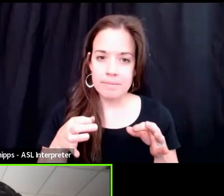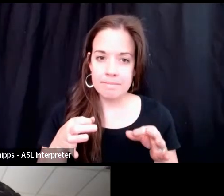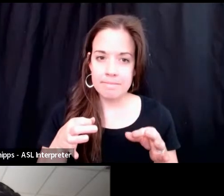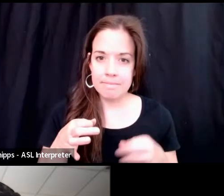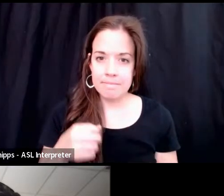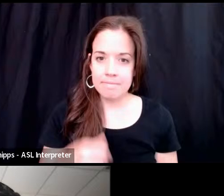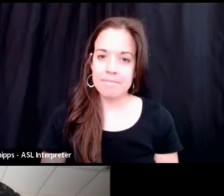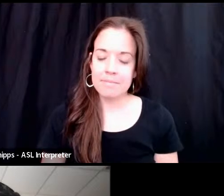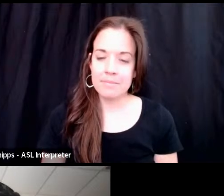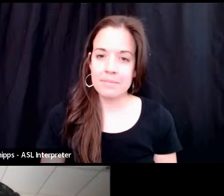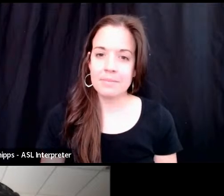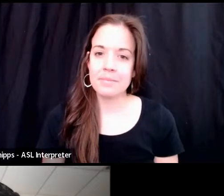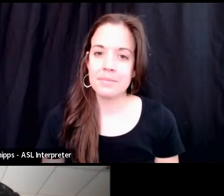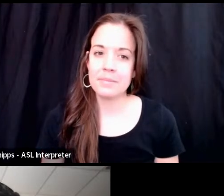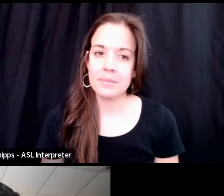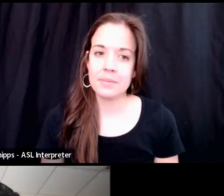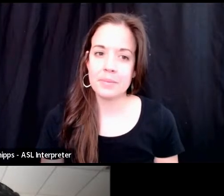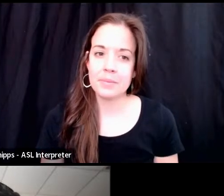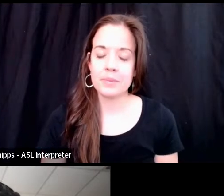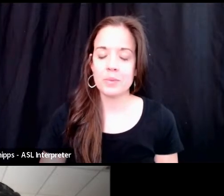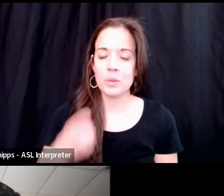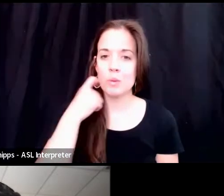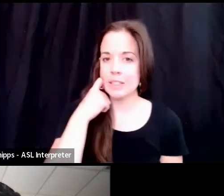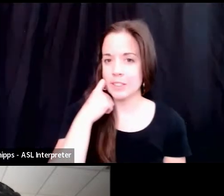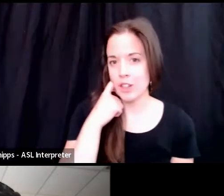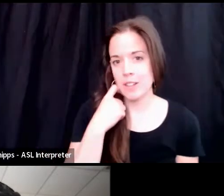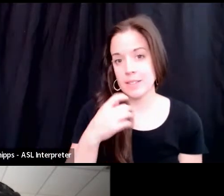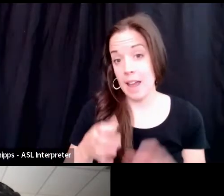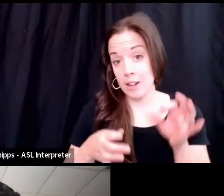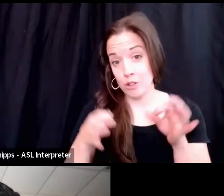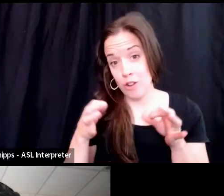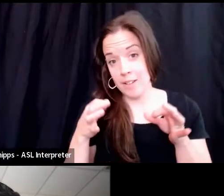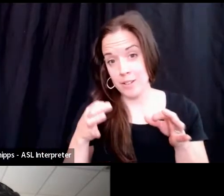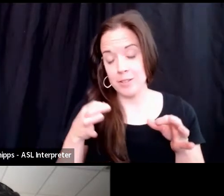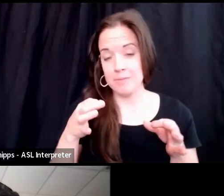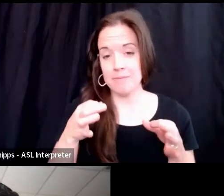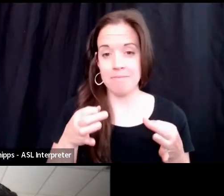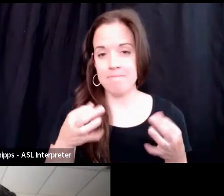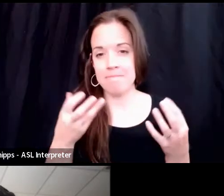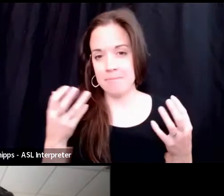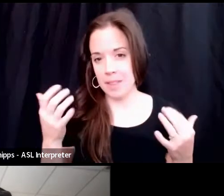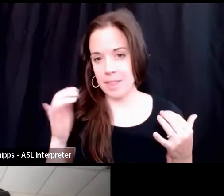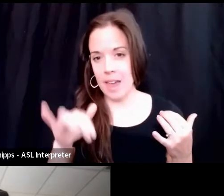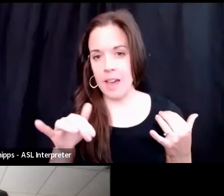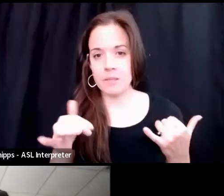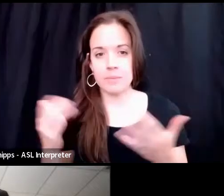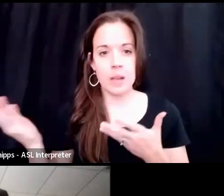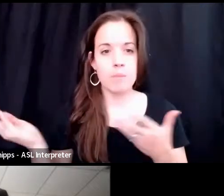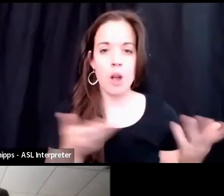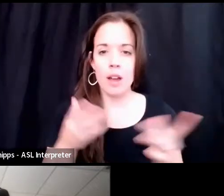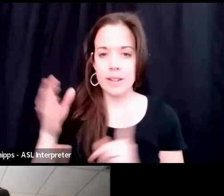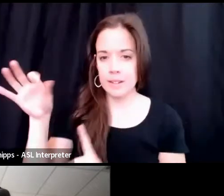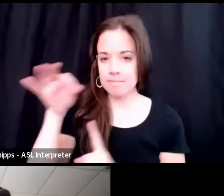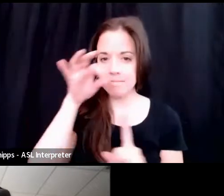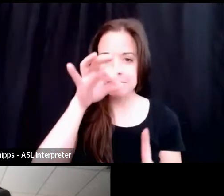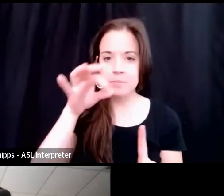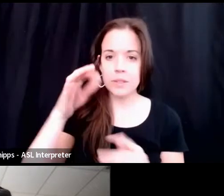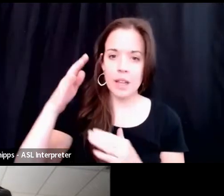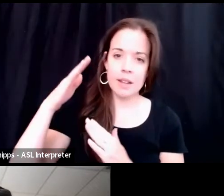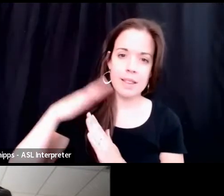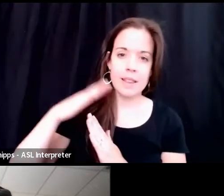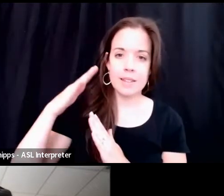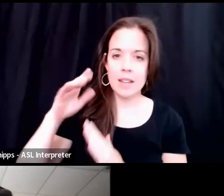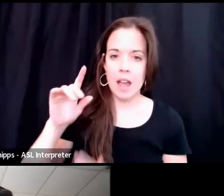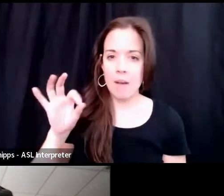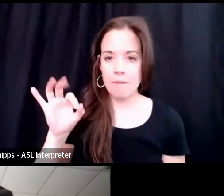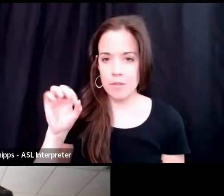So we just had a trial that they brought in one of the top firms in the country